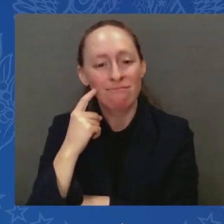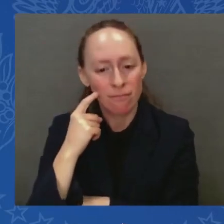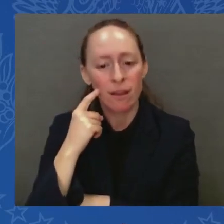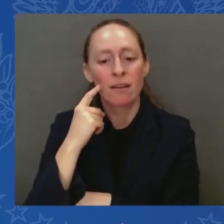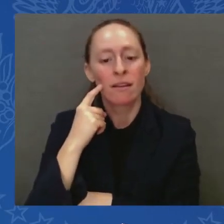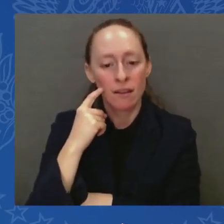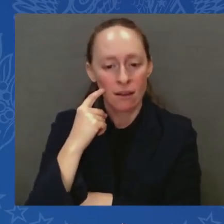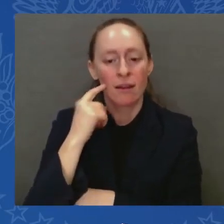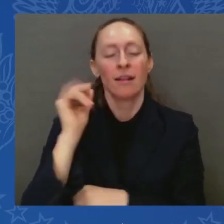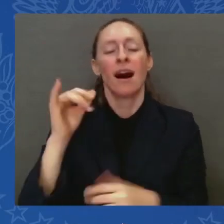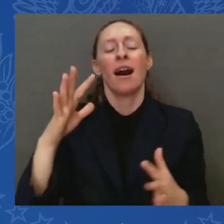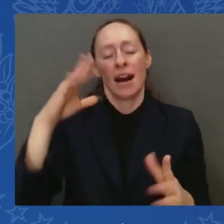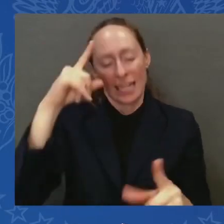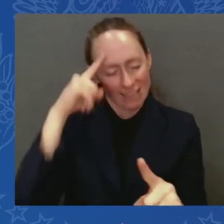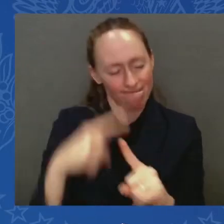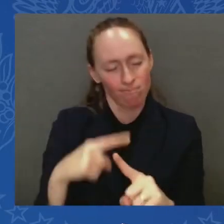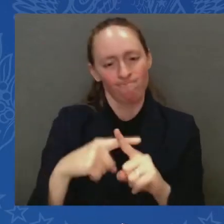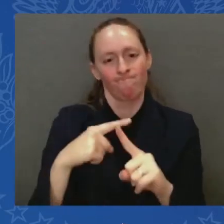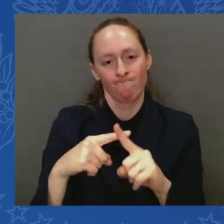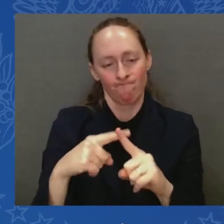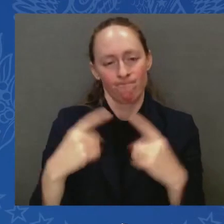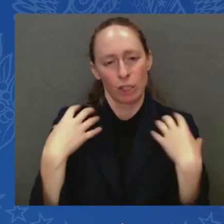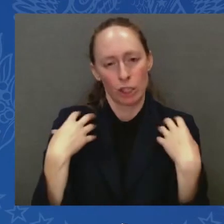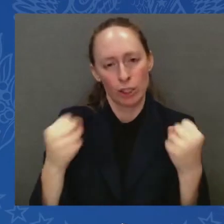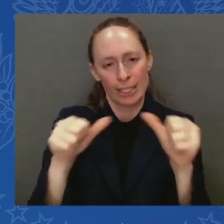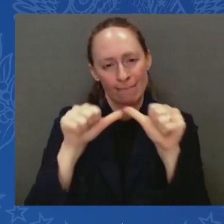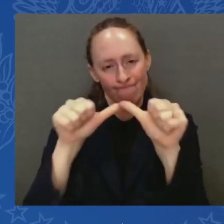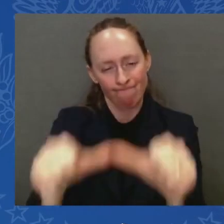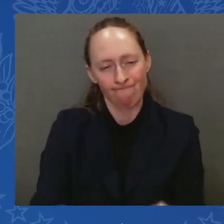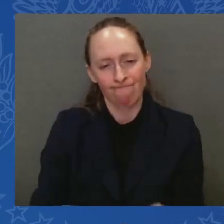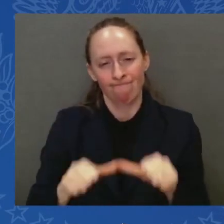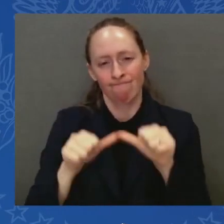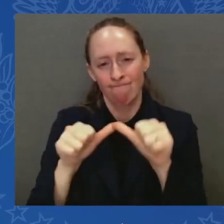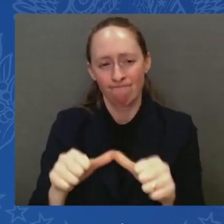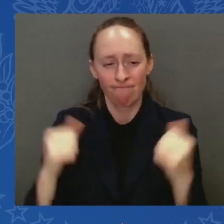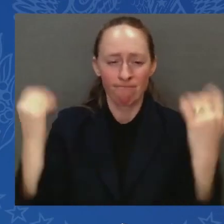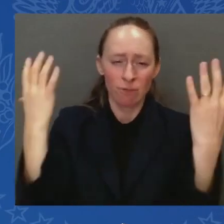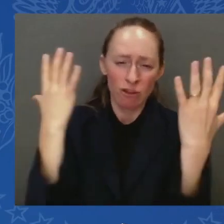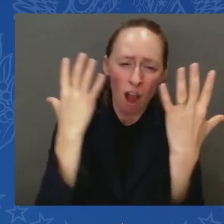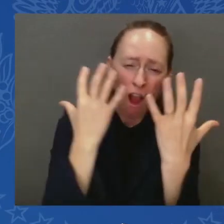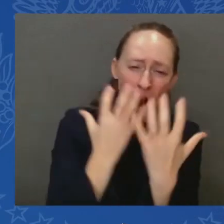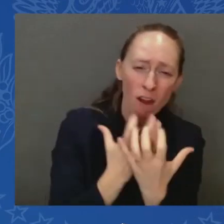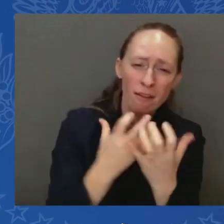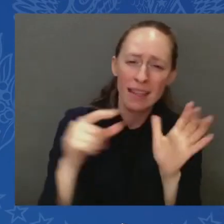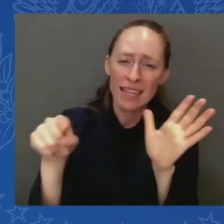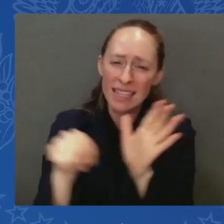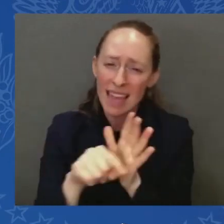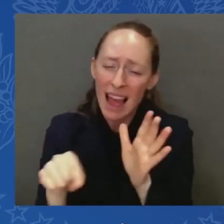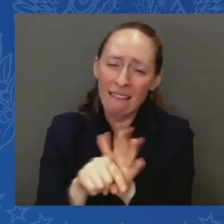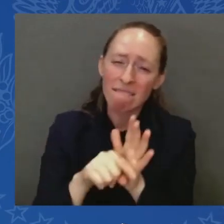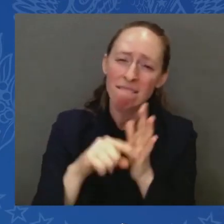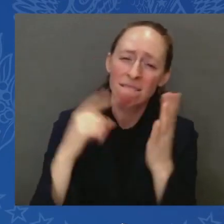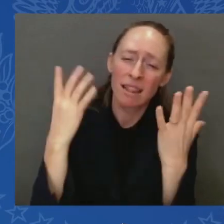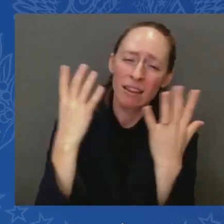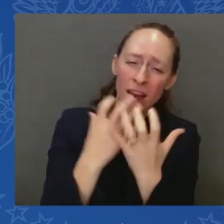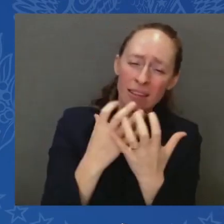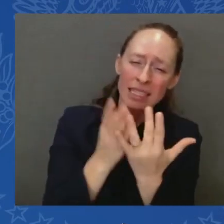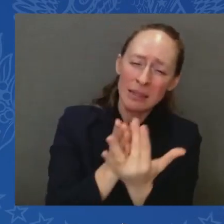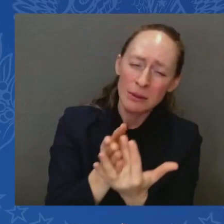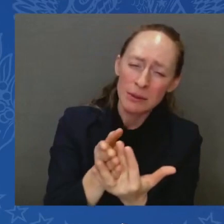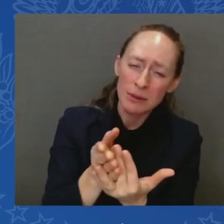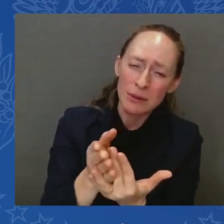hours. When terrorists believe they could bring down, bring you down, bend your will, break your resolve.